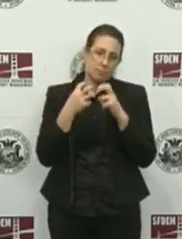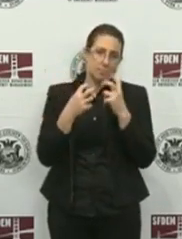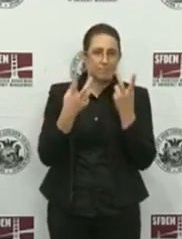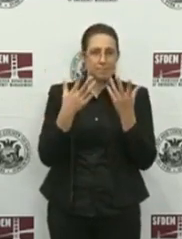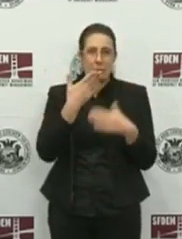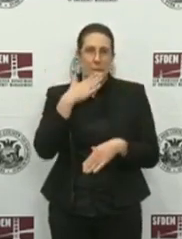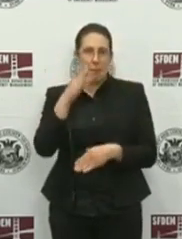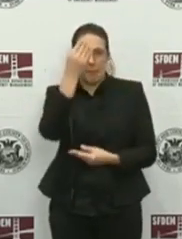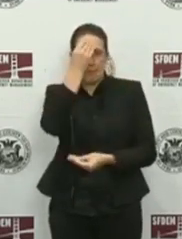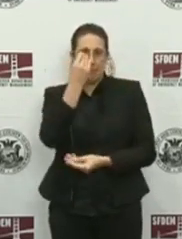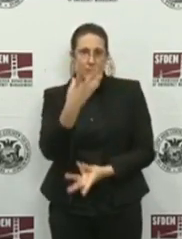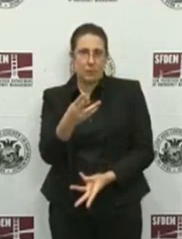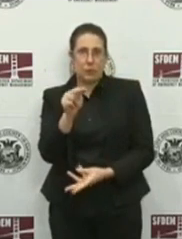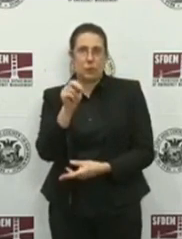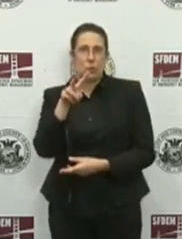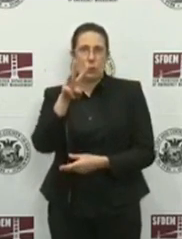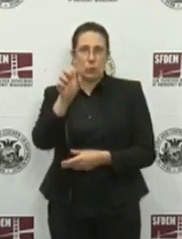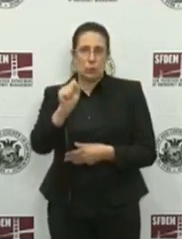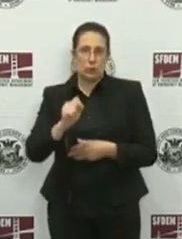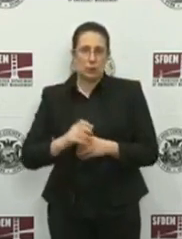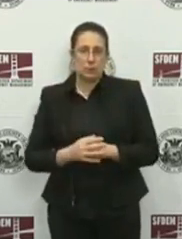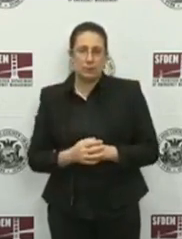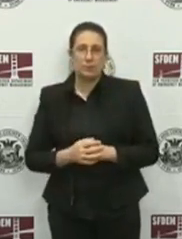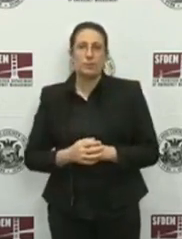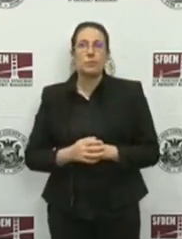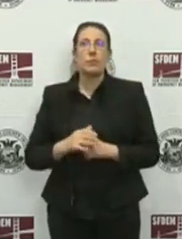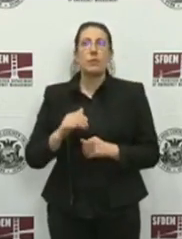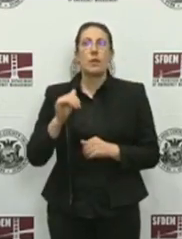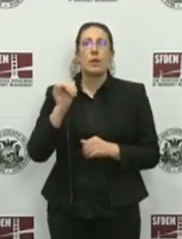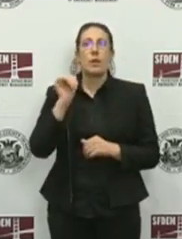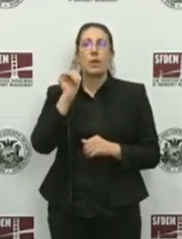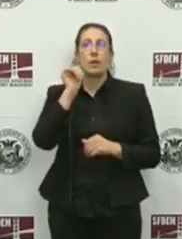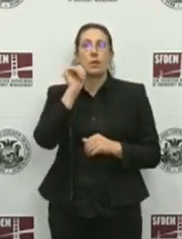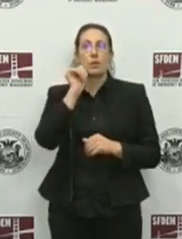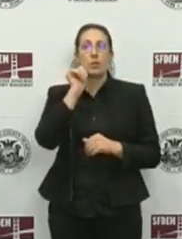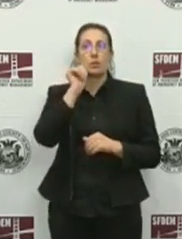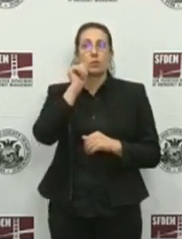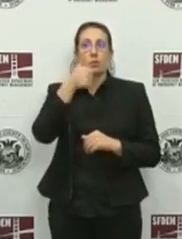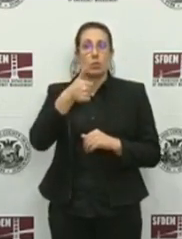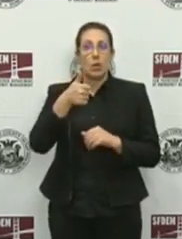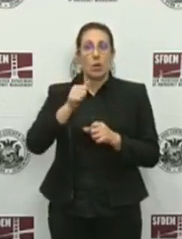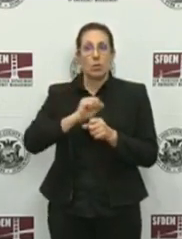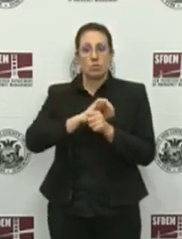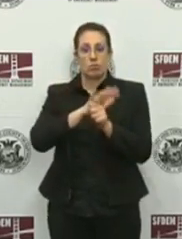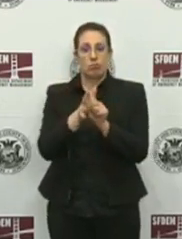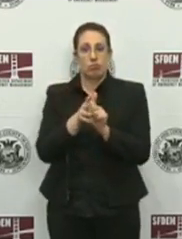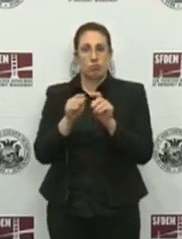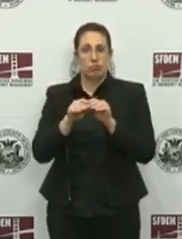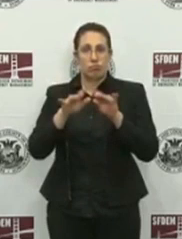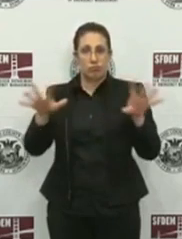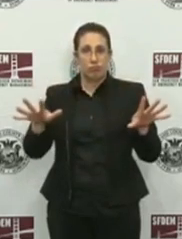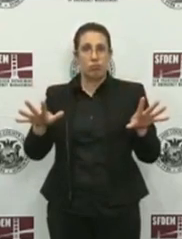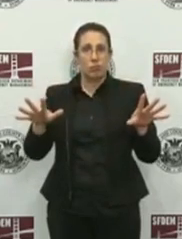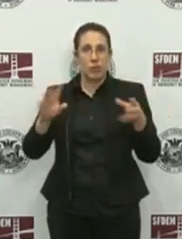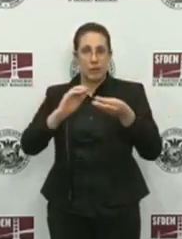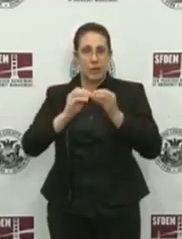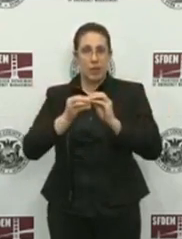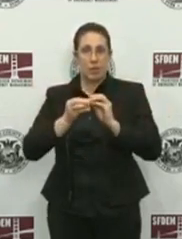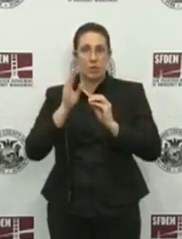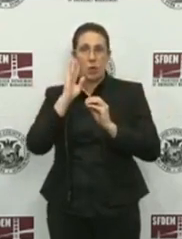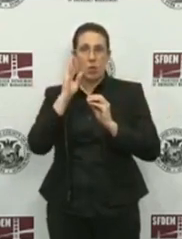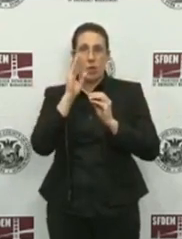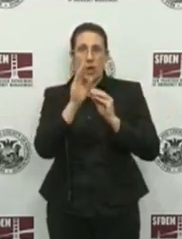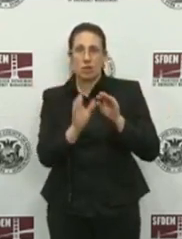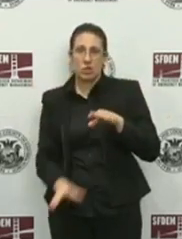to an outbreak. Tomorrow's case of coronavirus, case numbers of coronavirus, will be significantly